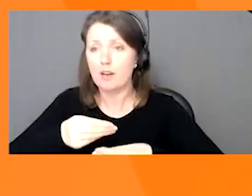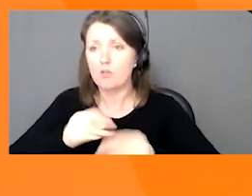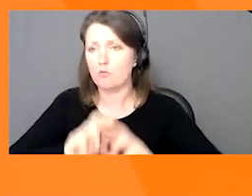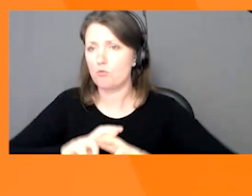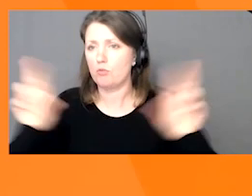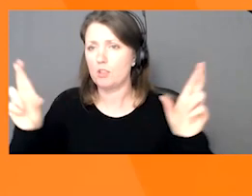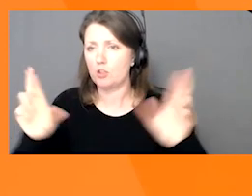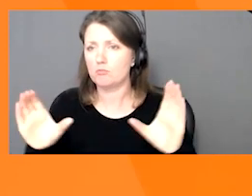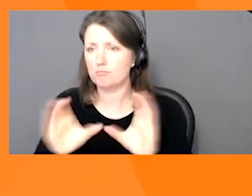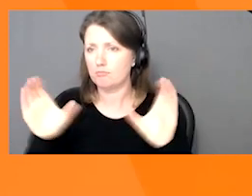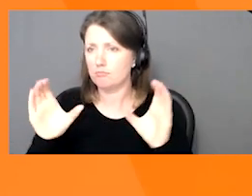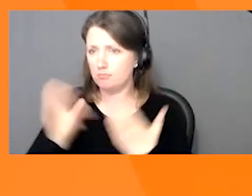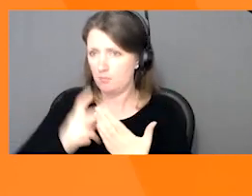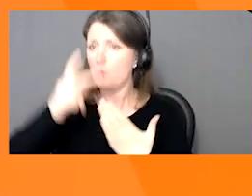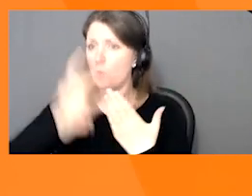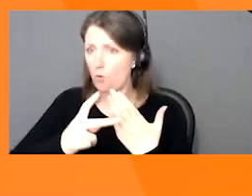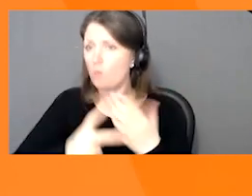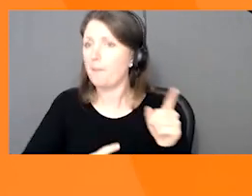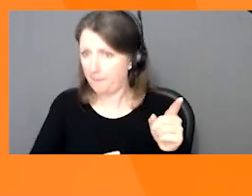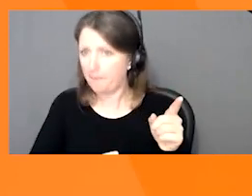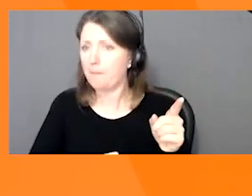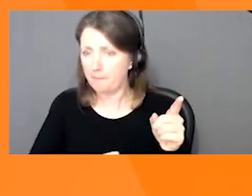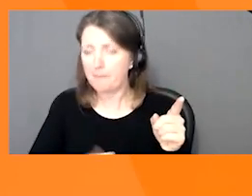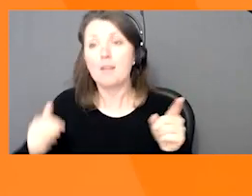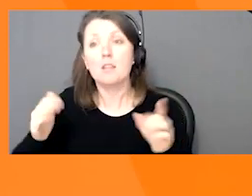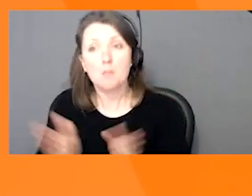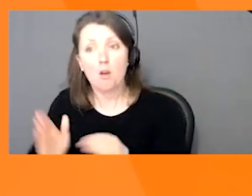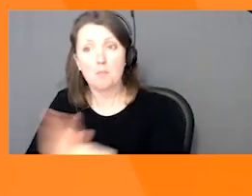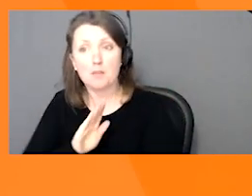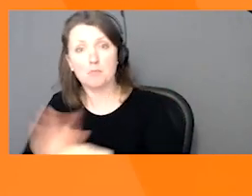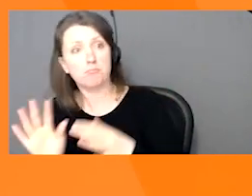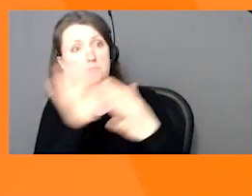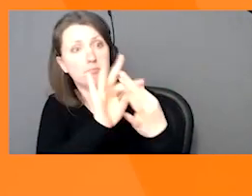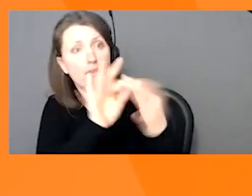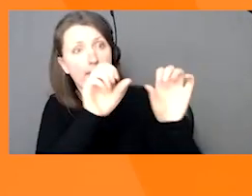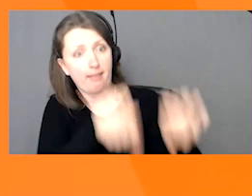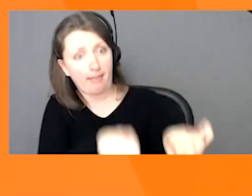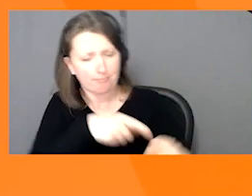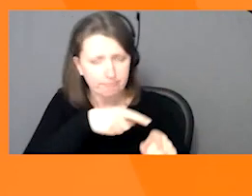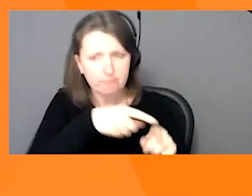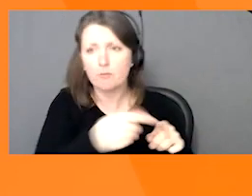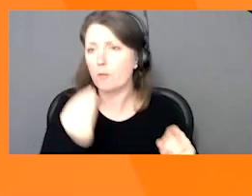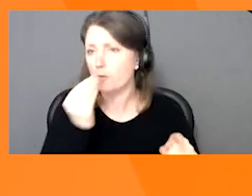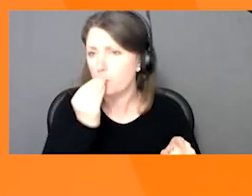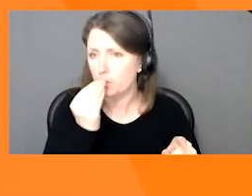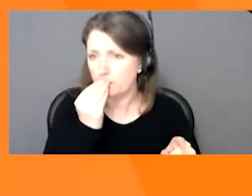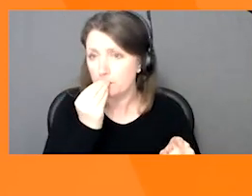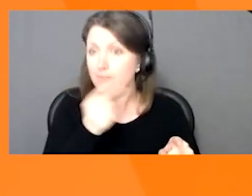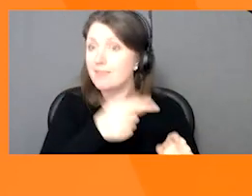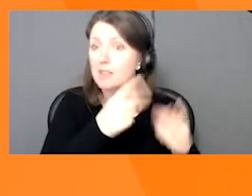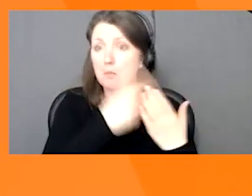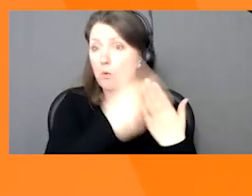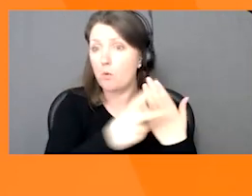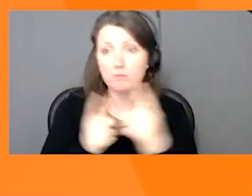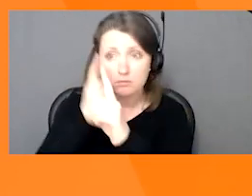Program that is available for Canadian small businesses in food products. The program educates small businesses